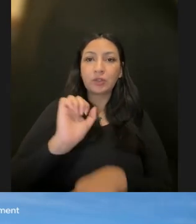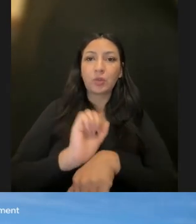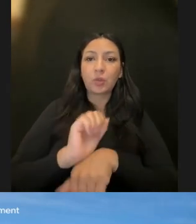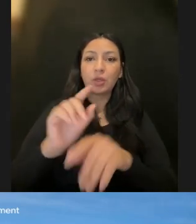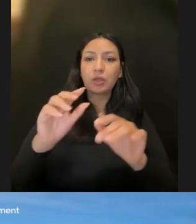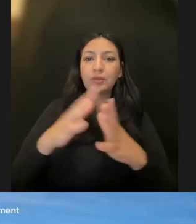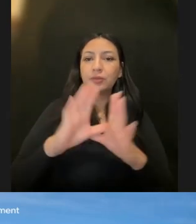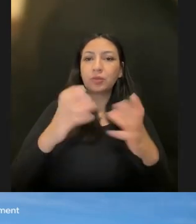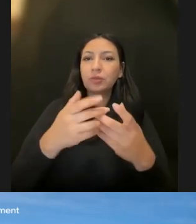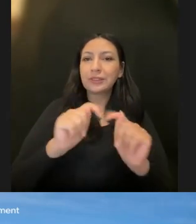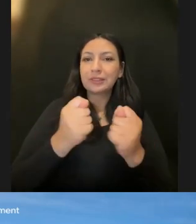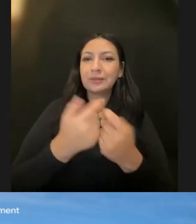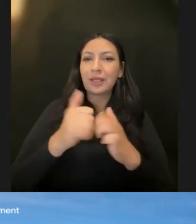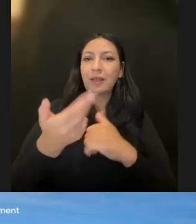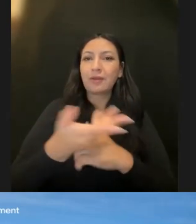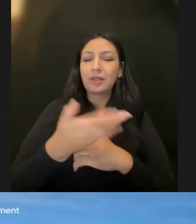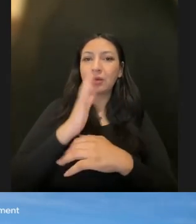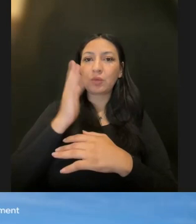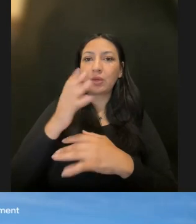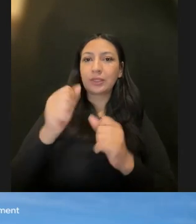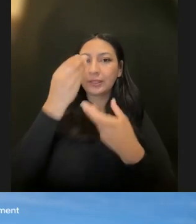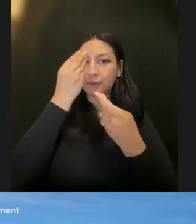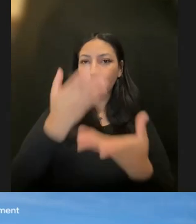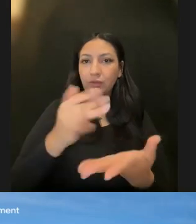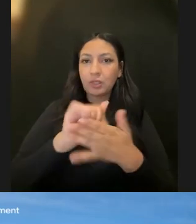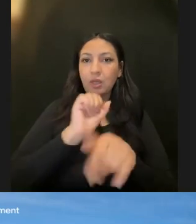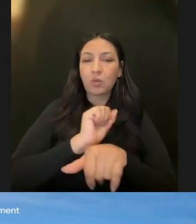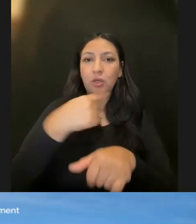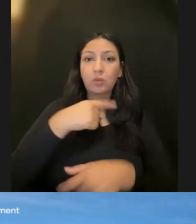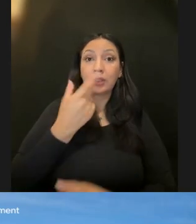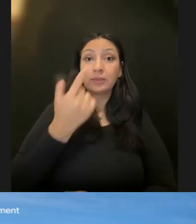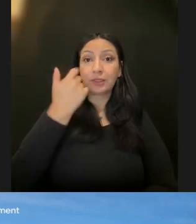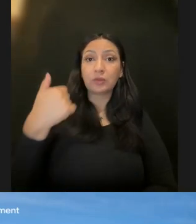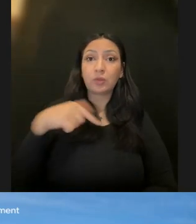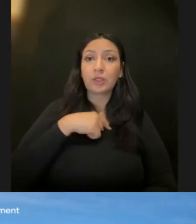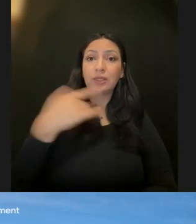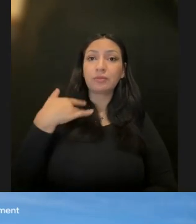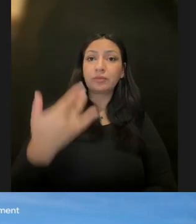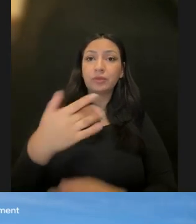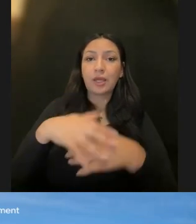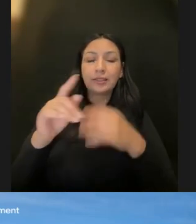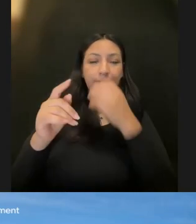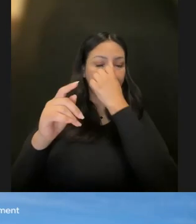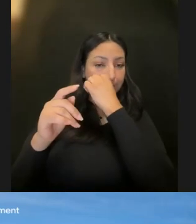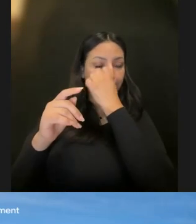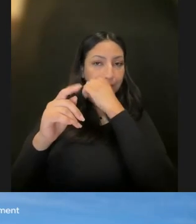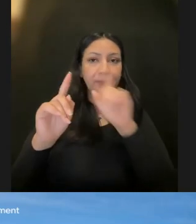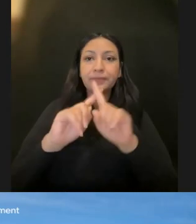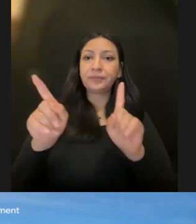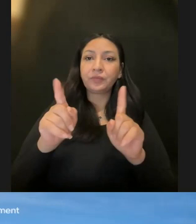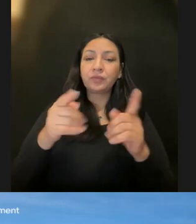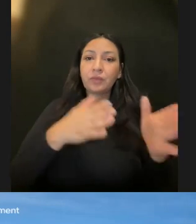and how that is going to inform the work we're doing, because we've been kind of on separate trajectories.